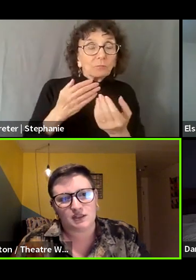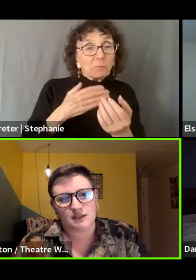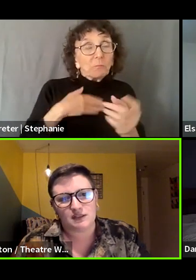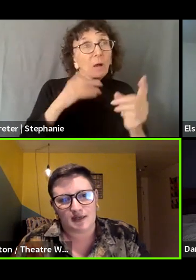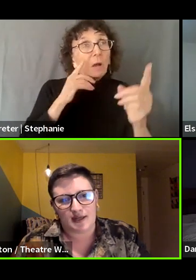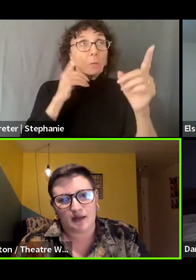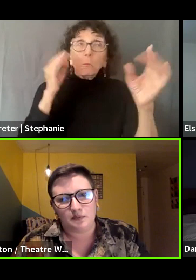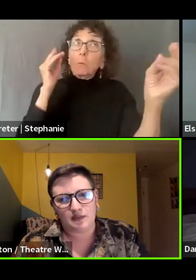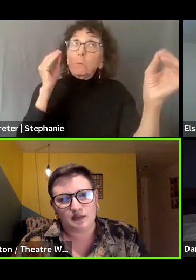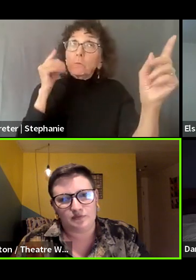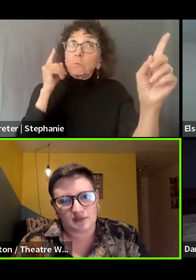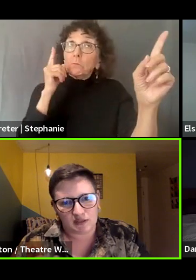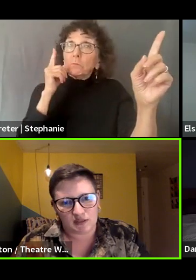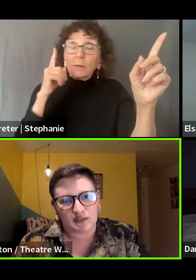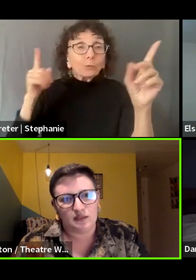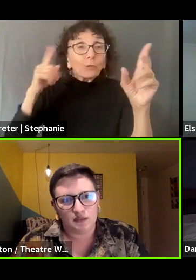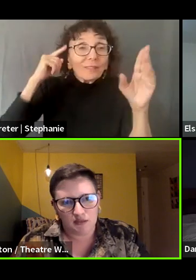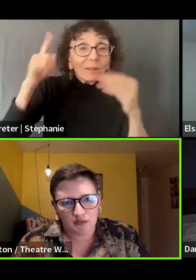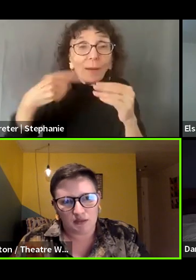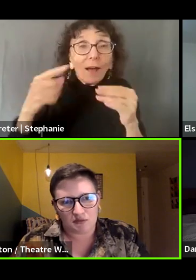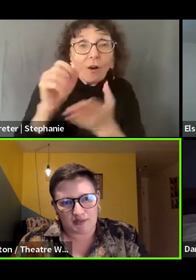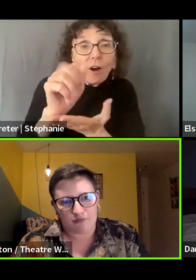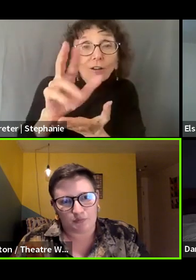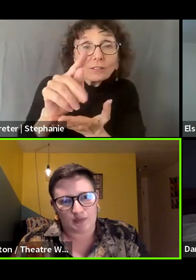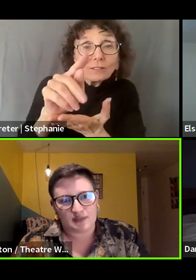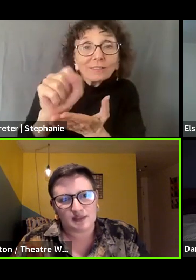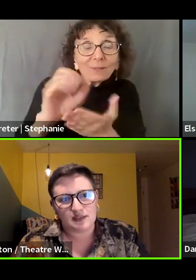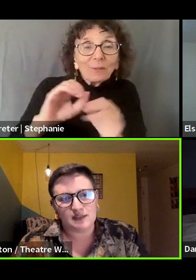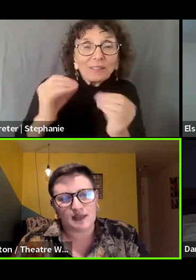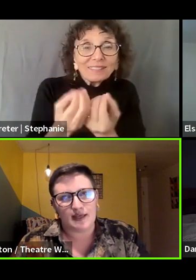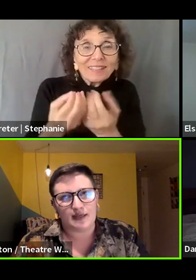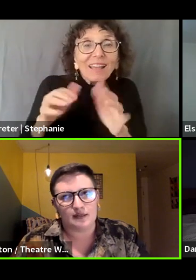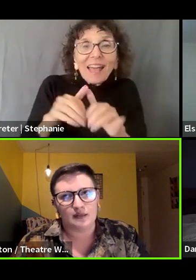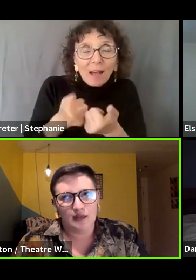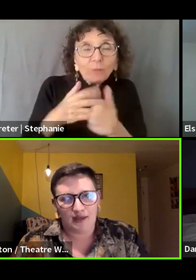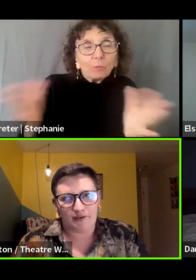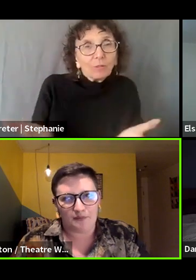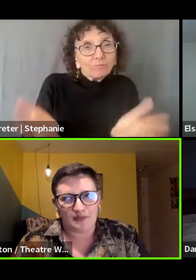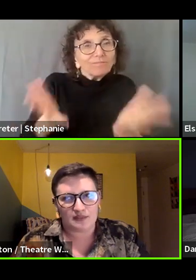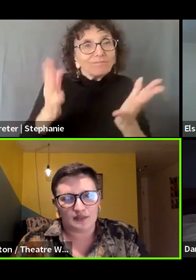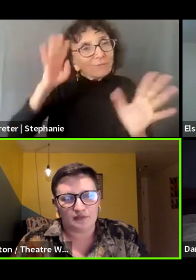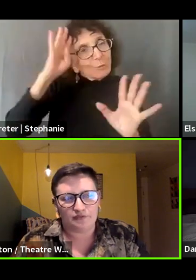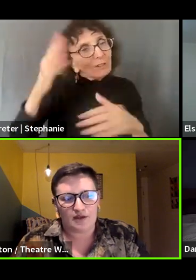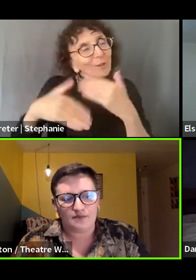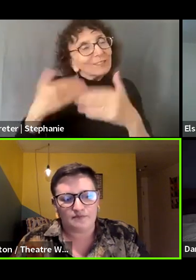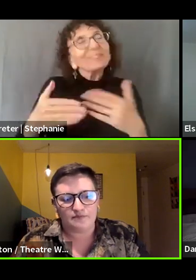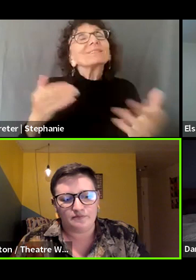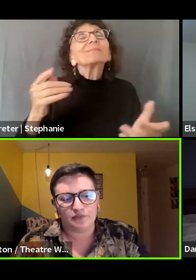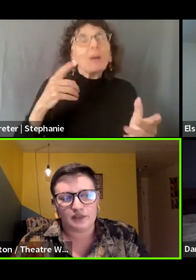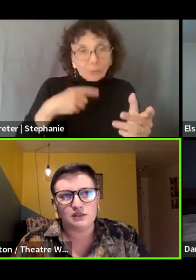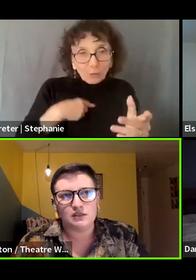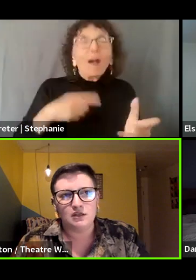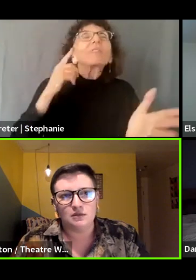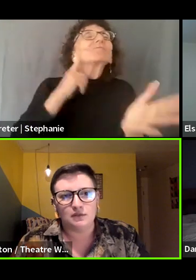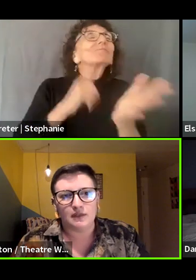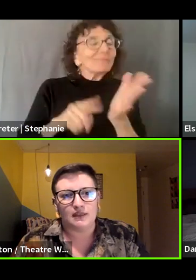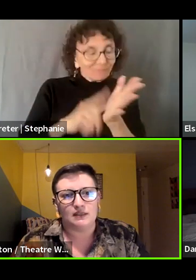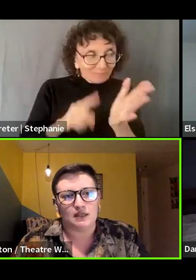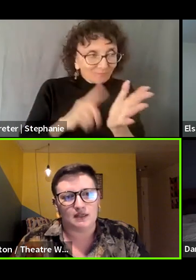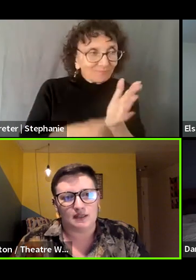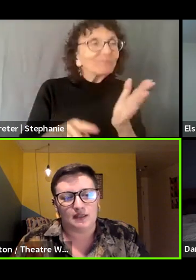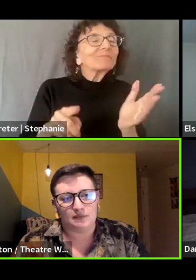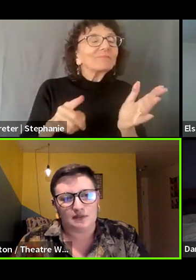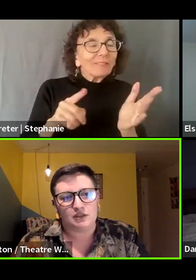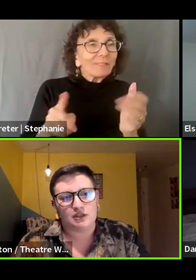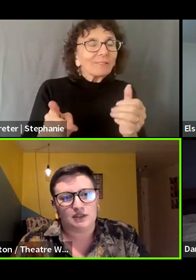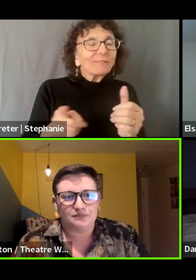organizations and how we facilitate creative processes. And I found myself, um, first really